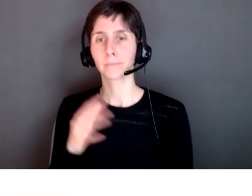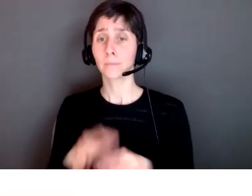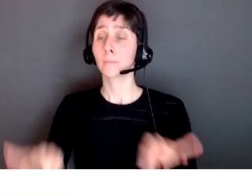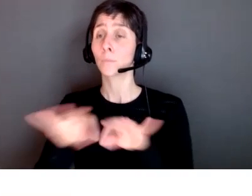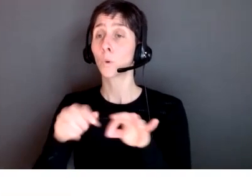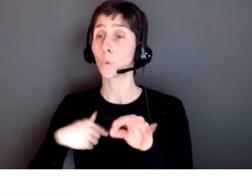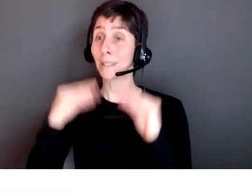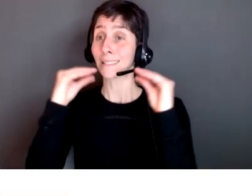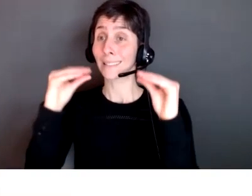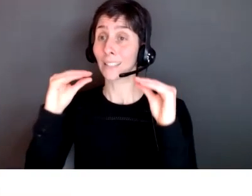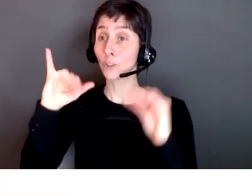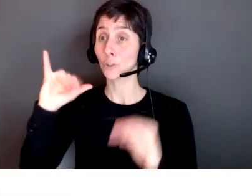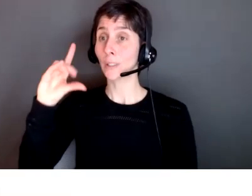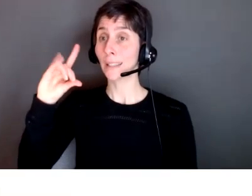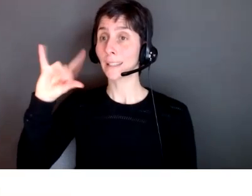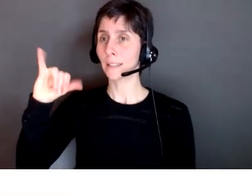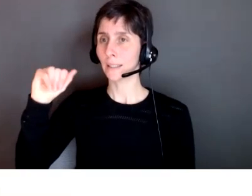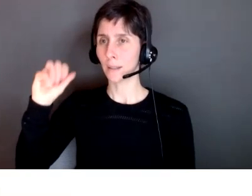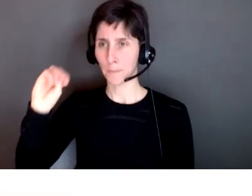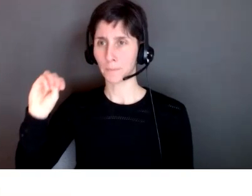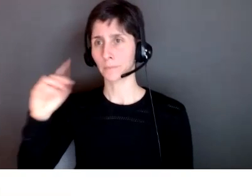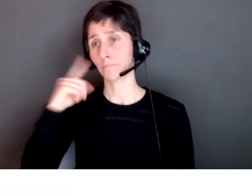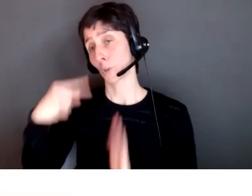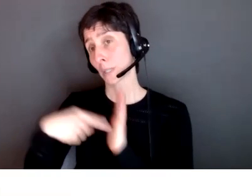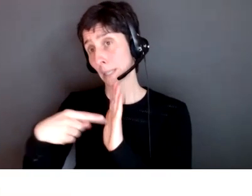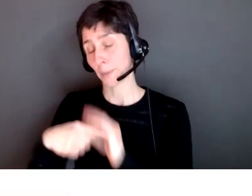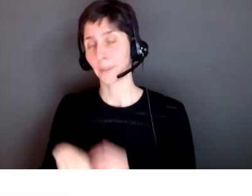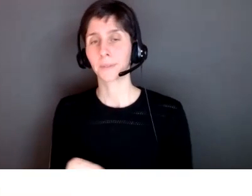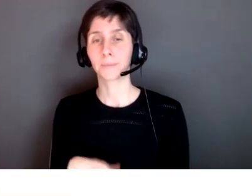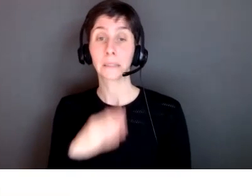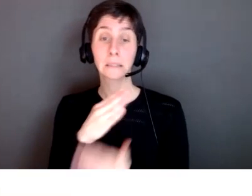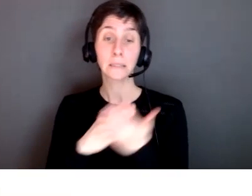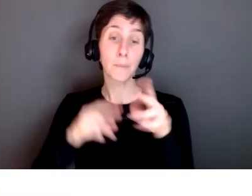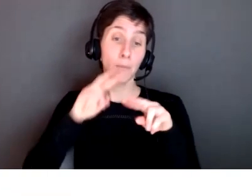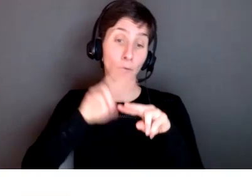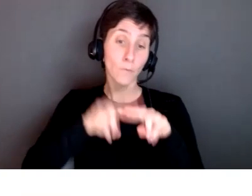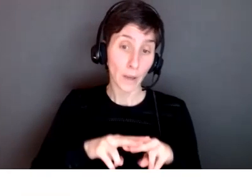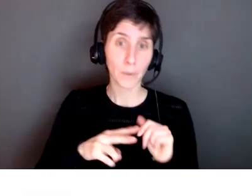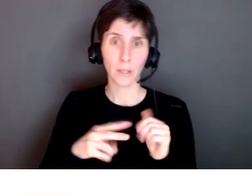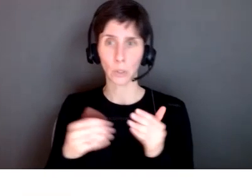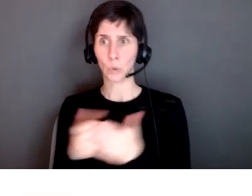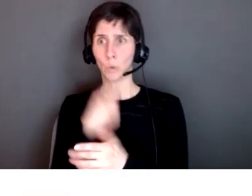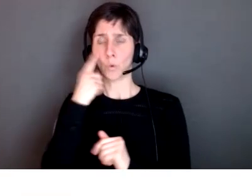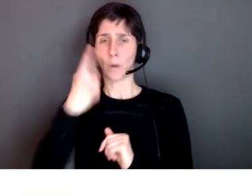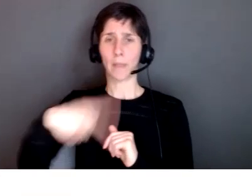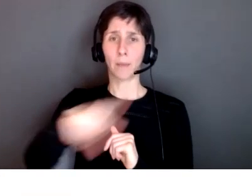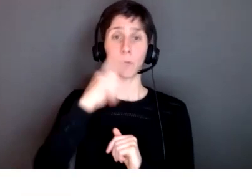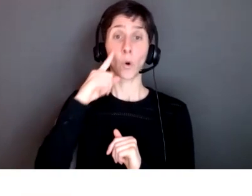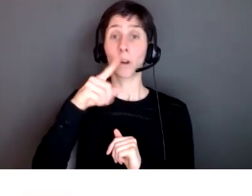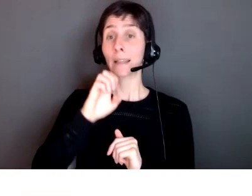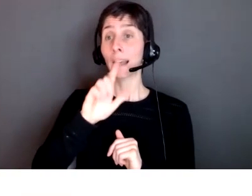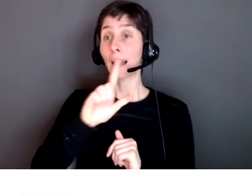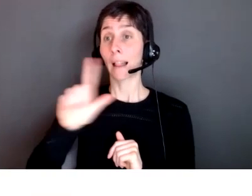so some some idioms and some uh vocabulary that is unknown to ells